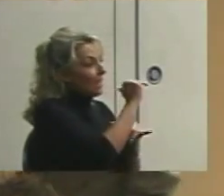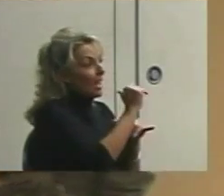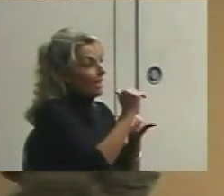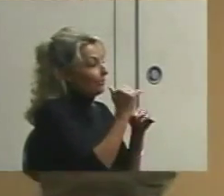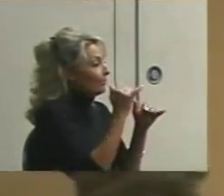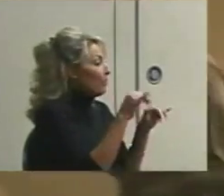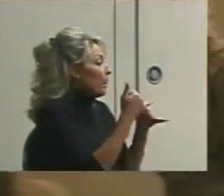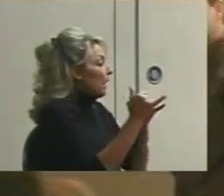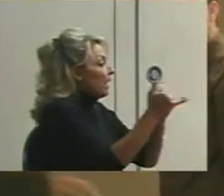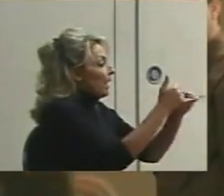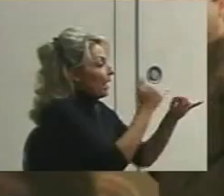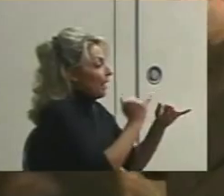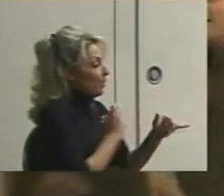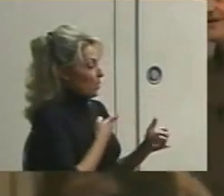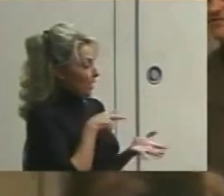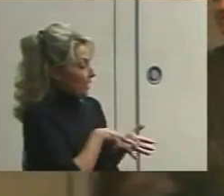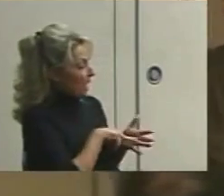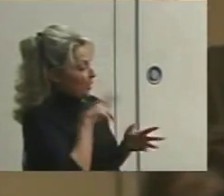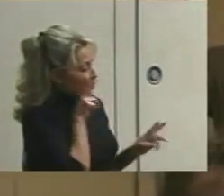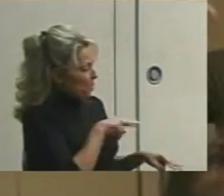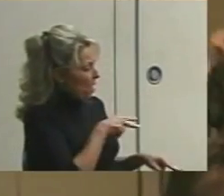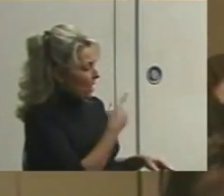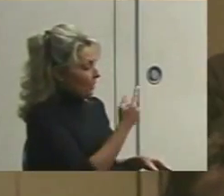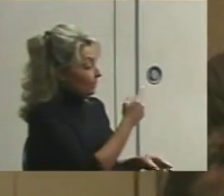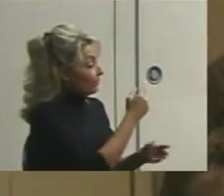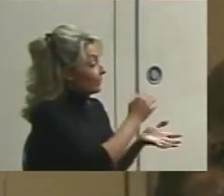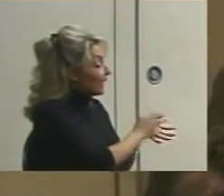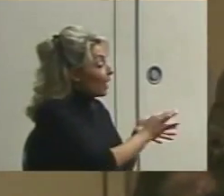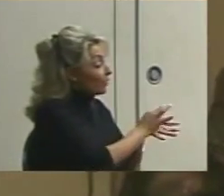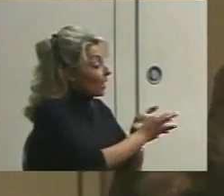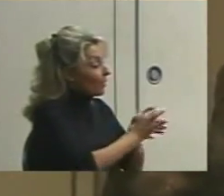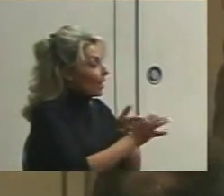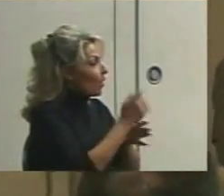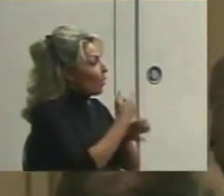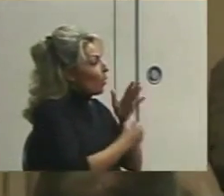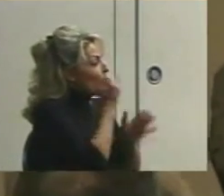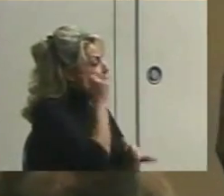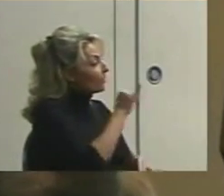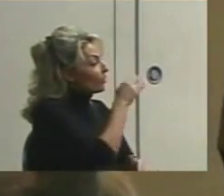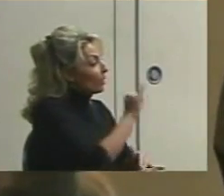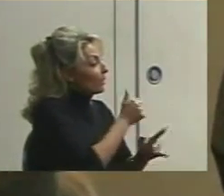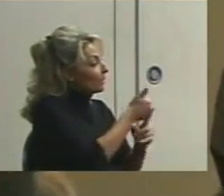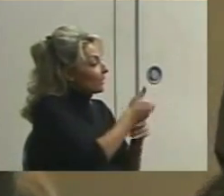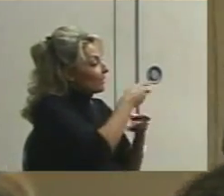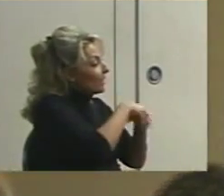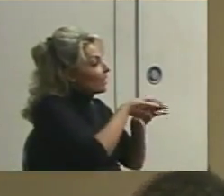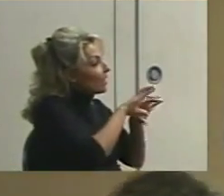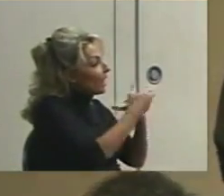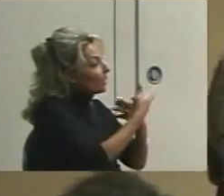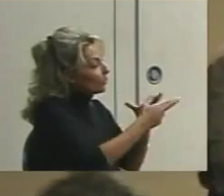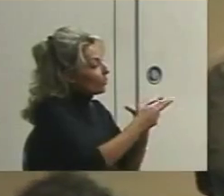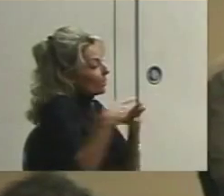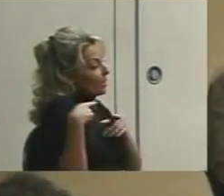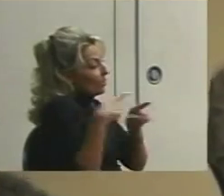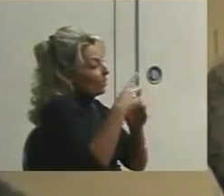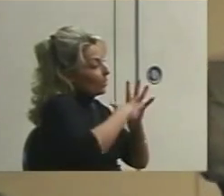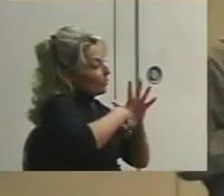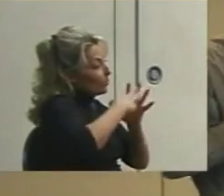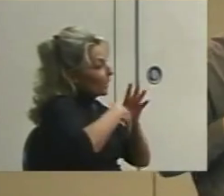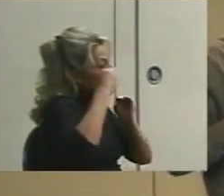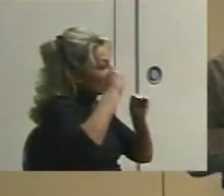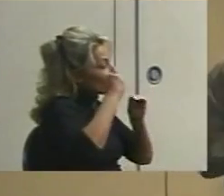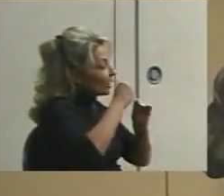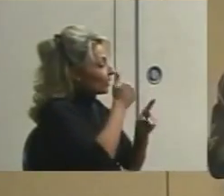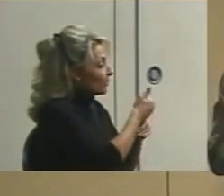where we can stand there and go, there's one. But what if Jimmy's in your classroom and it's during reading instruction that